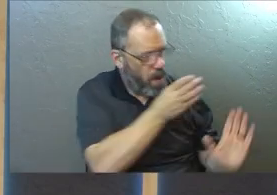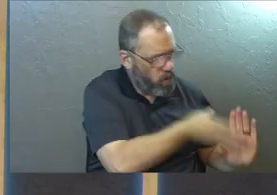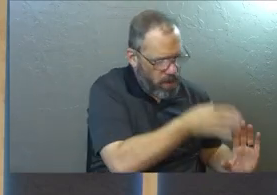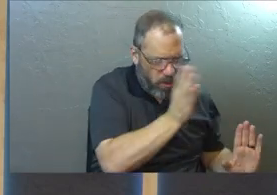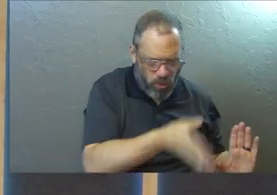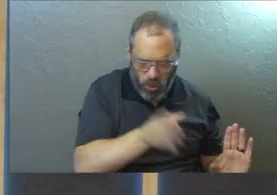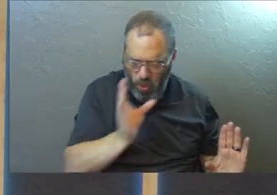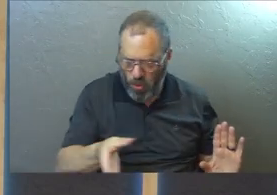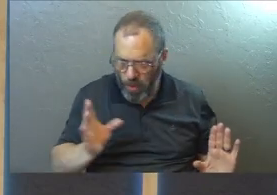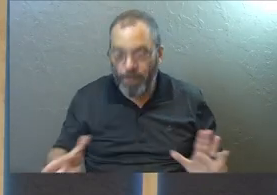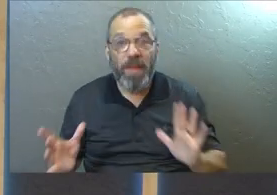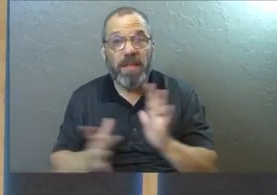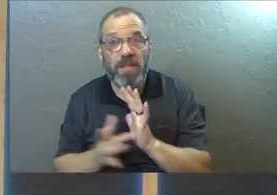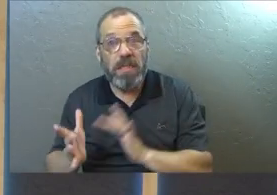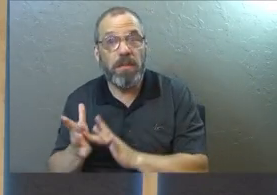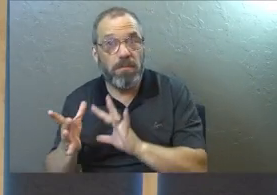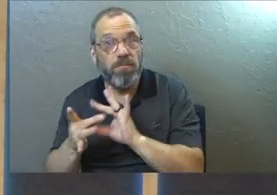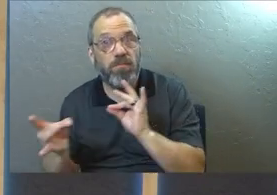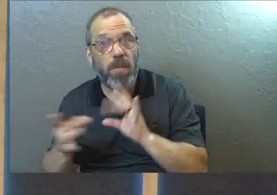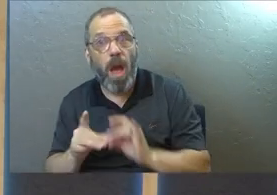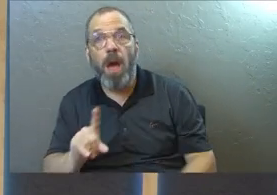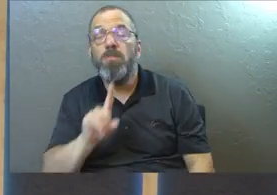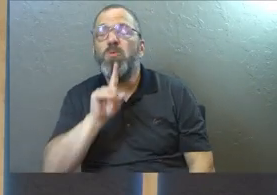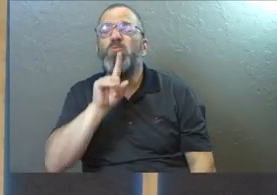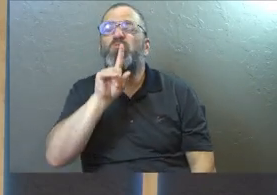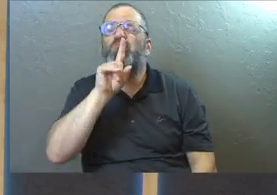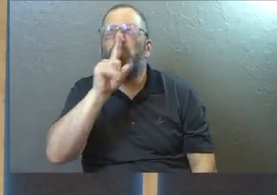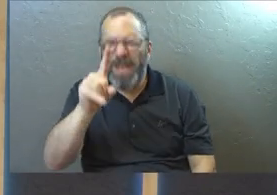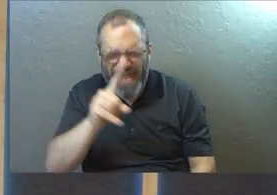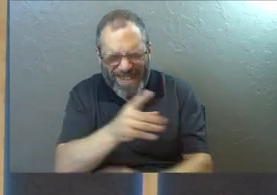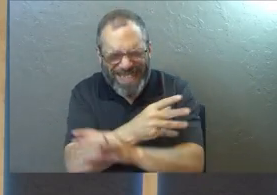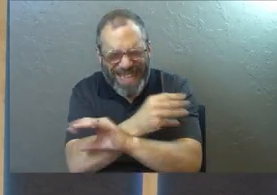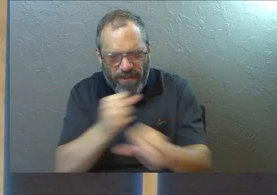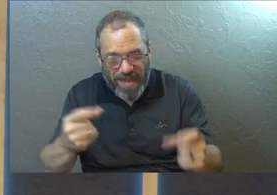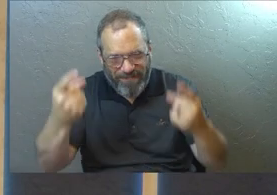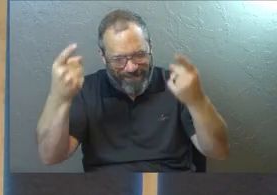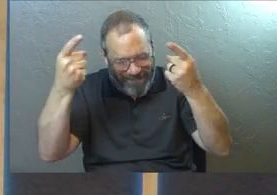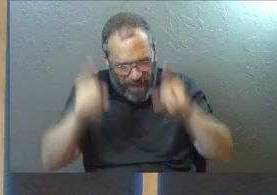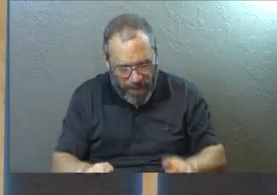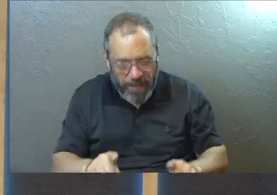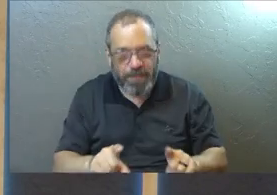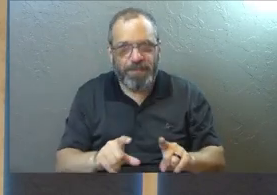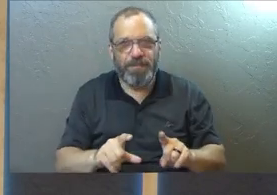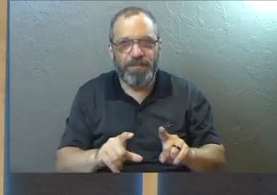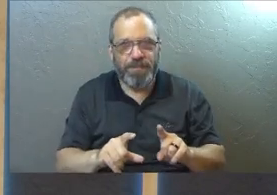And Jesus is going to talk about that. Real salvation had taken place.